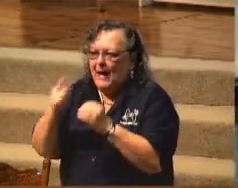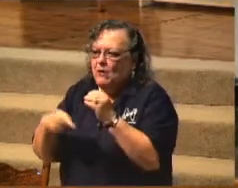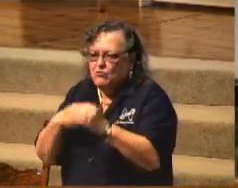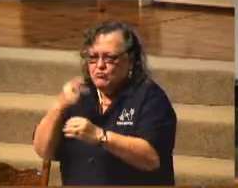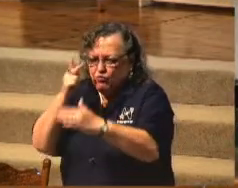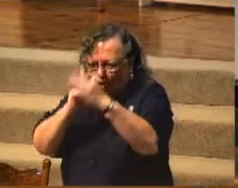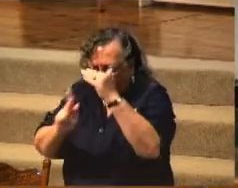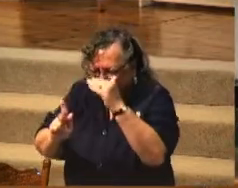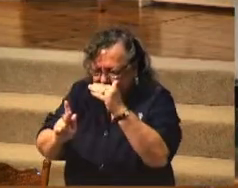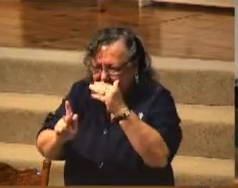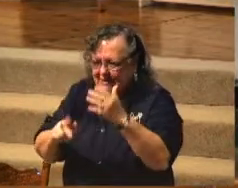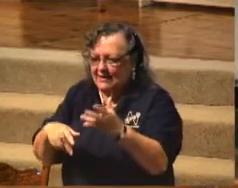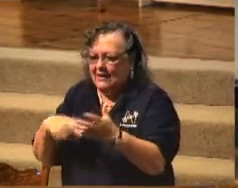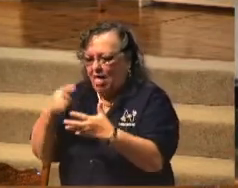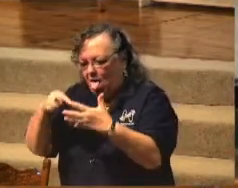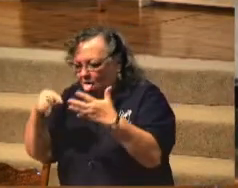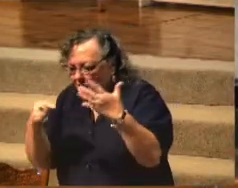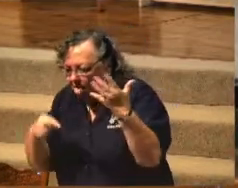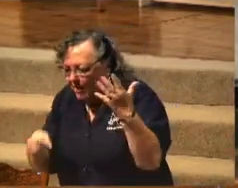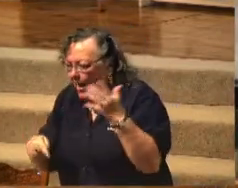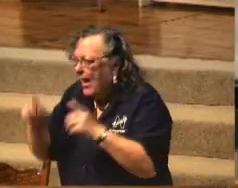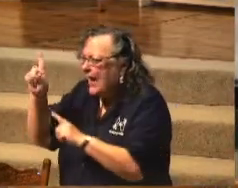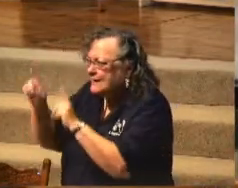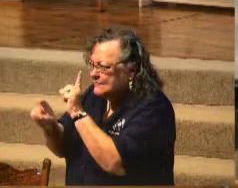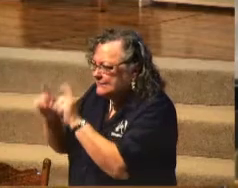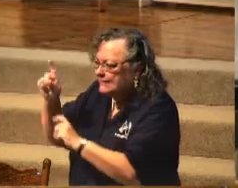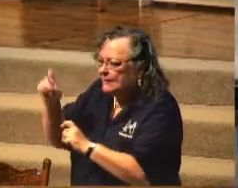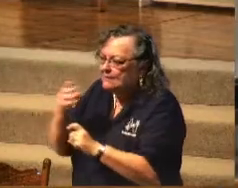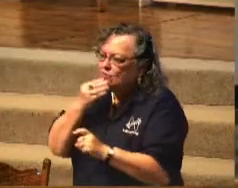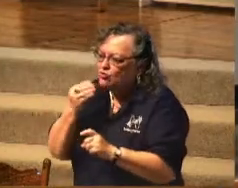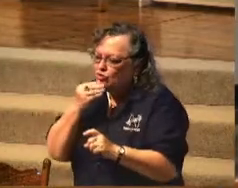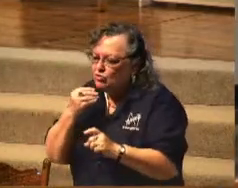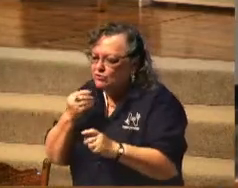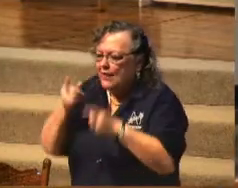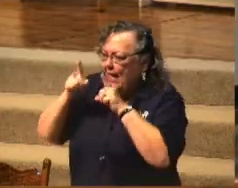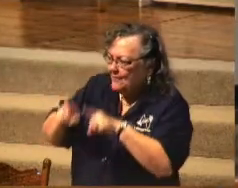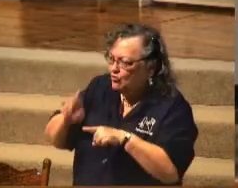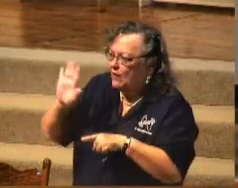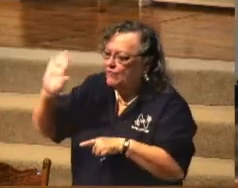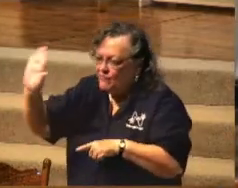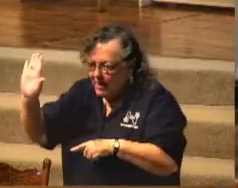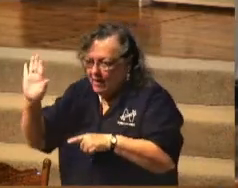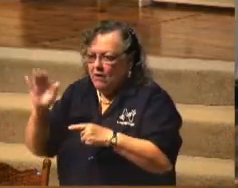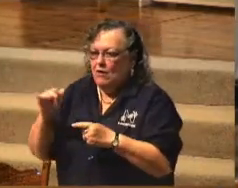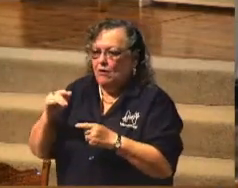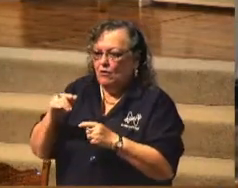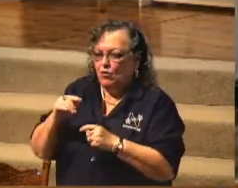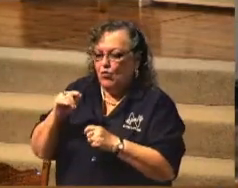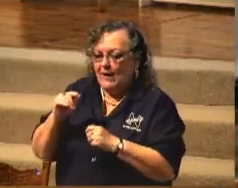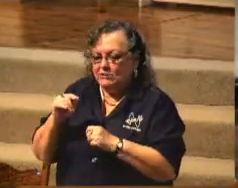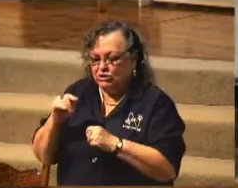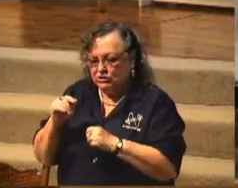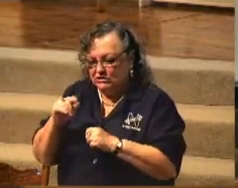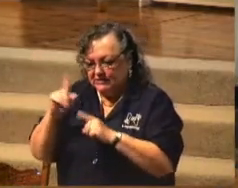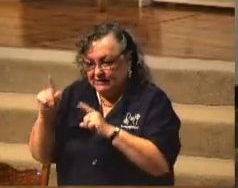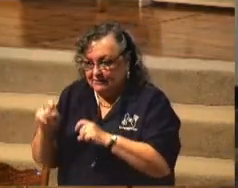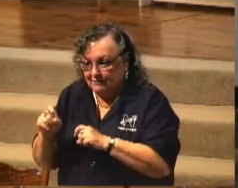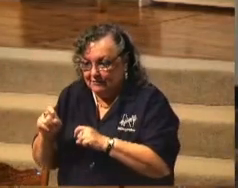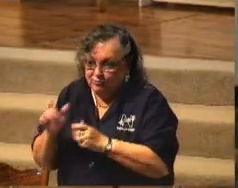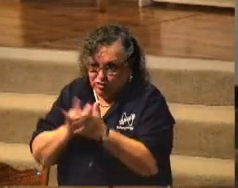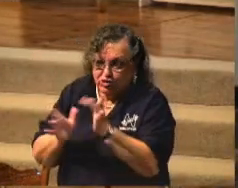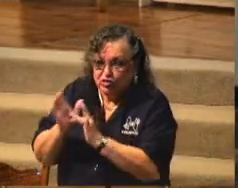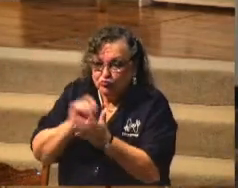talking about all these things, asking them questions, answering their questions. After all, He's the one that wrote the book. Amen?